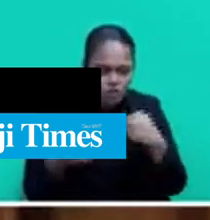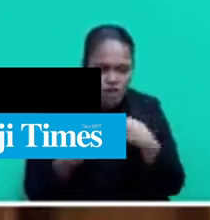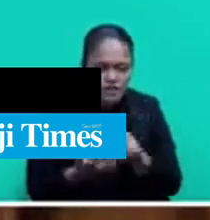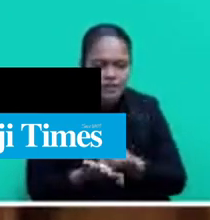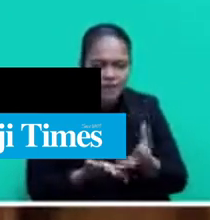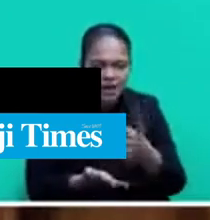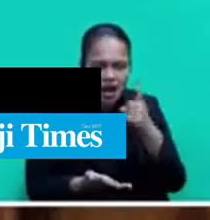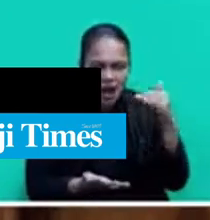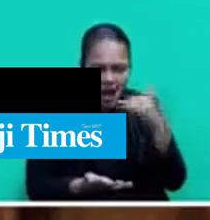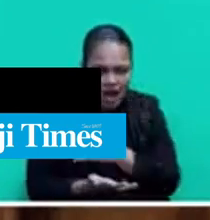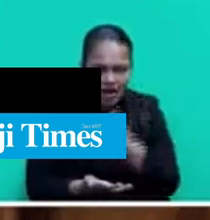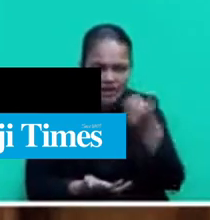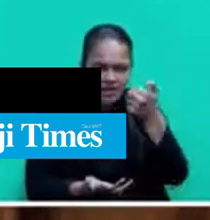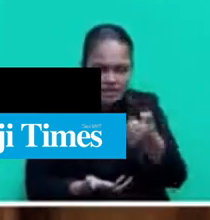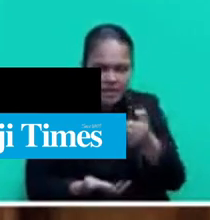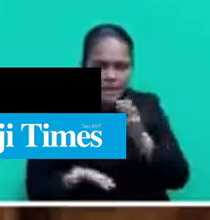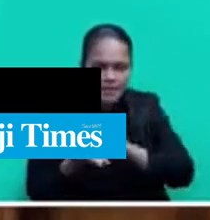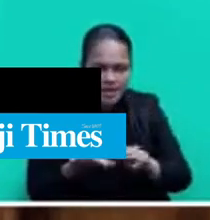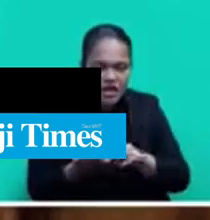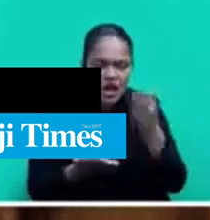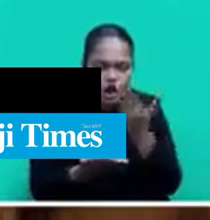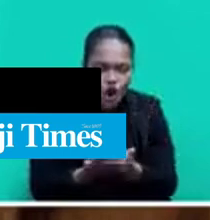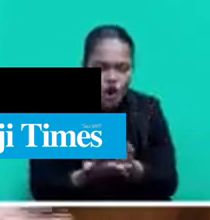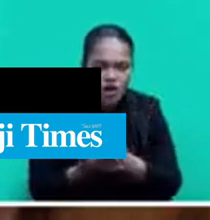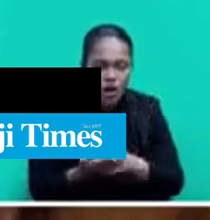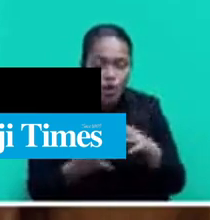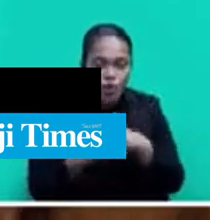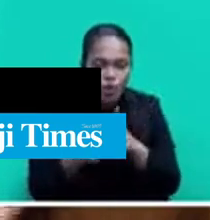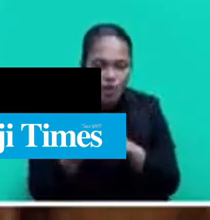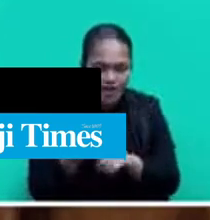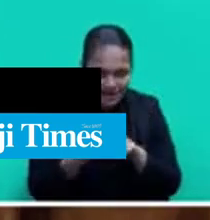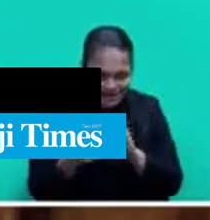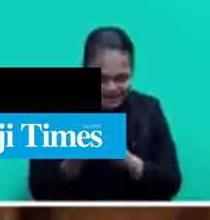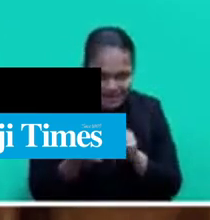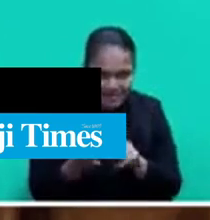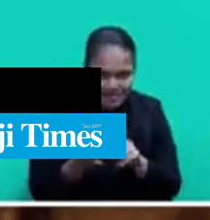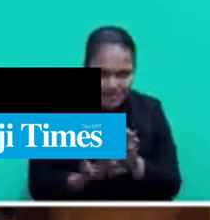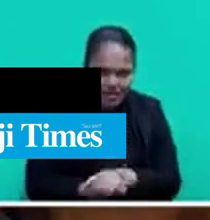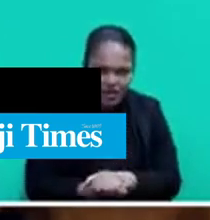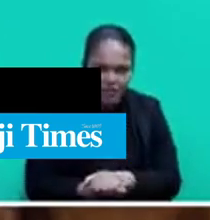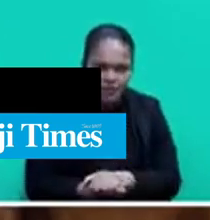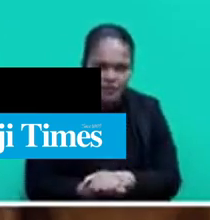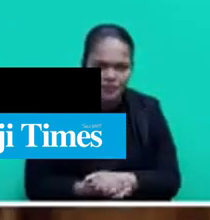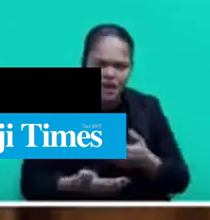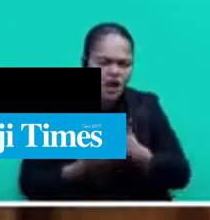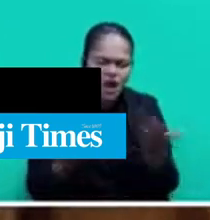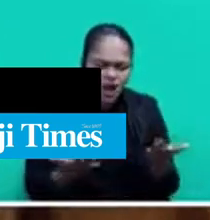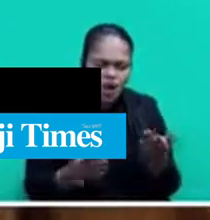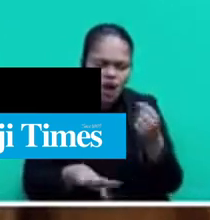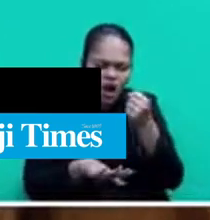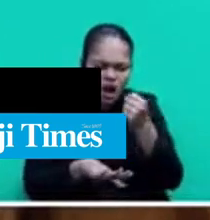$136 million on Wallacee. Mr Speaker, sir, how does one government and cabinet